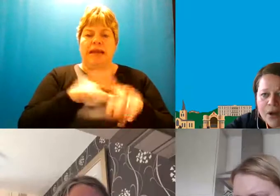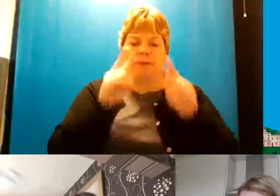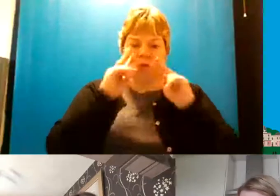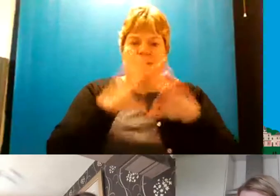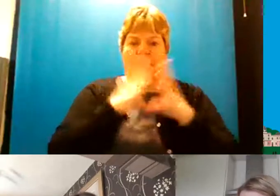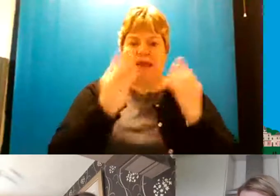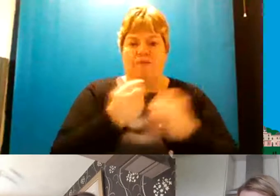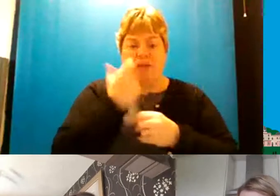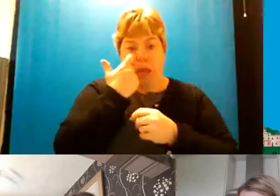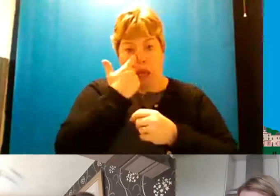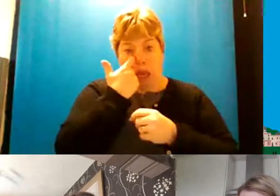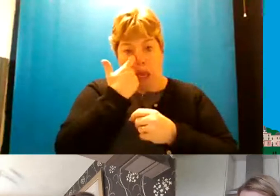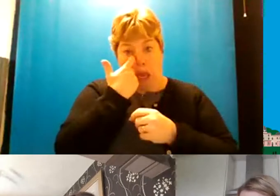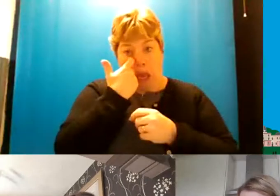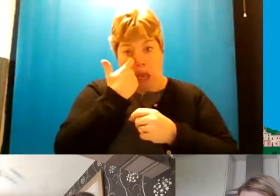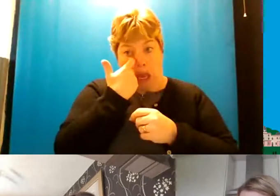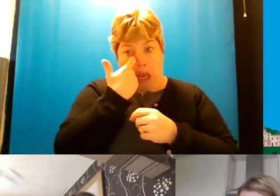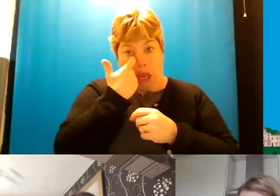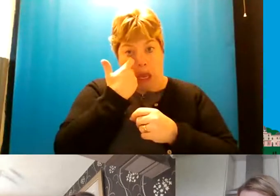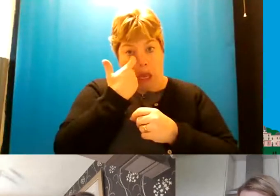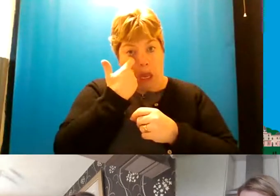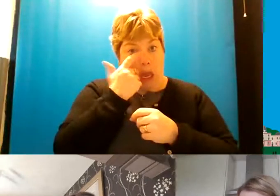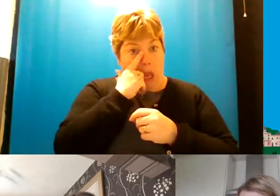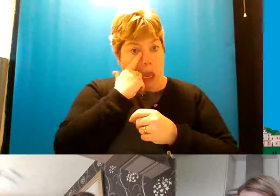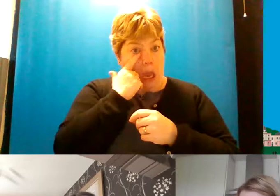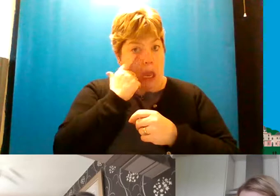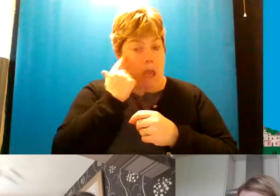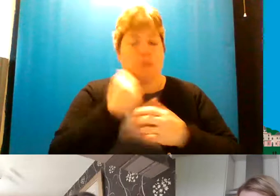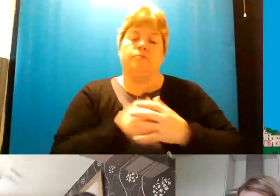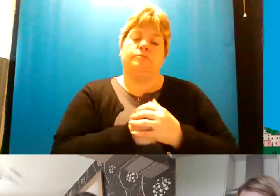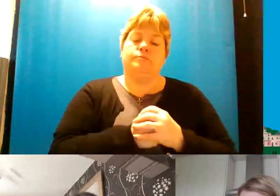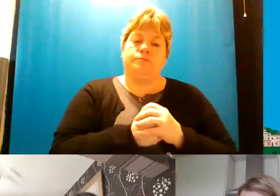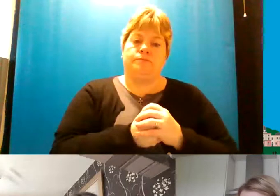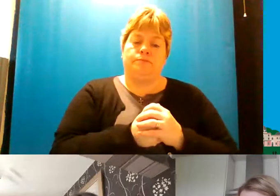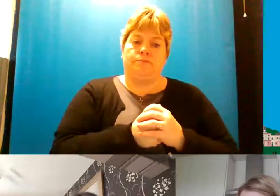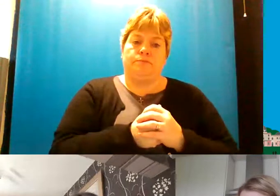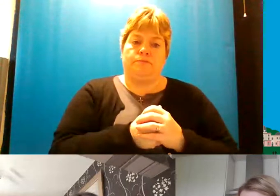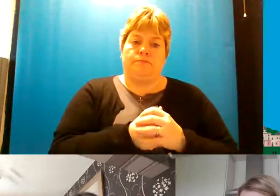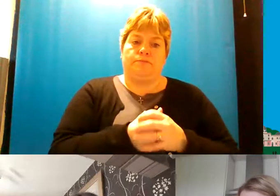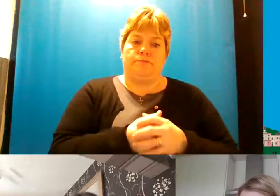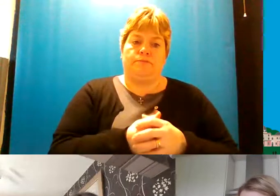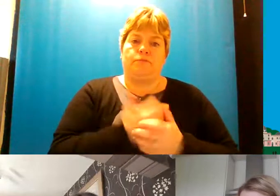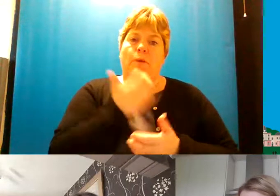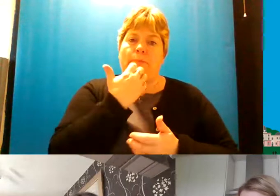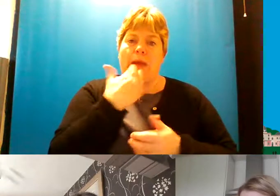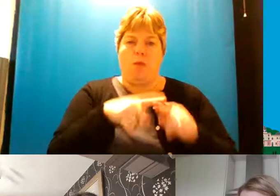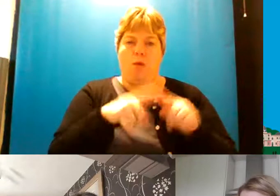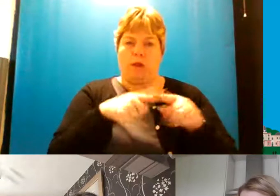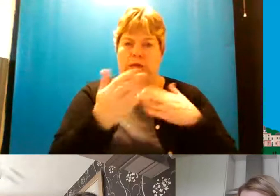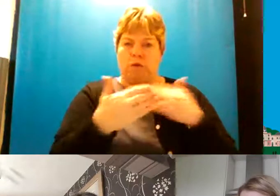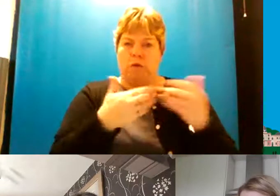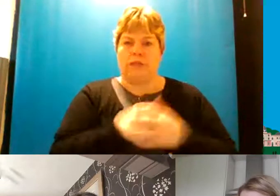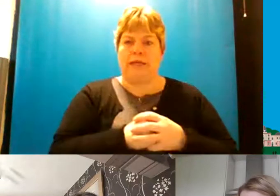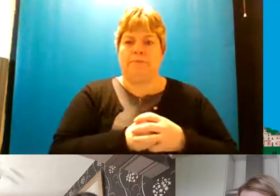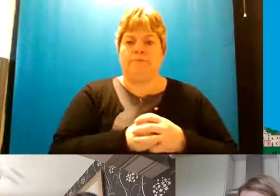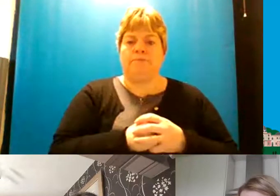but um i would just try and do that now but just bear with me whilst that's working